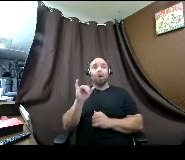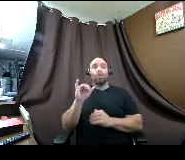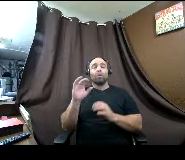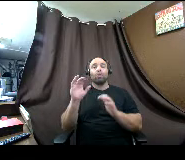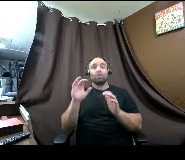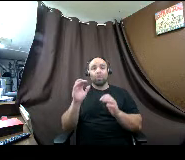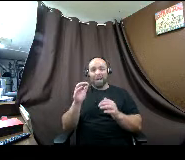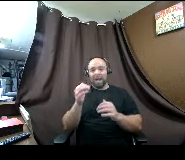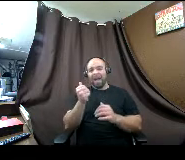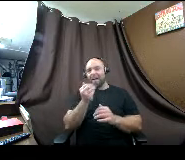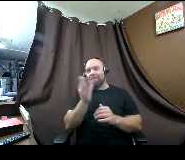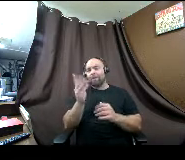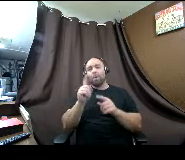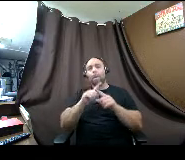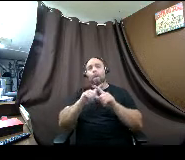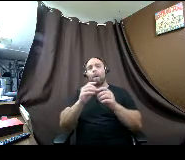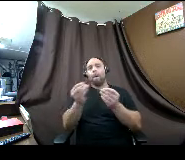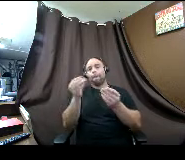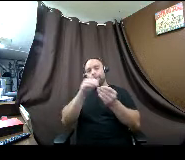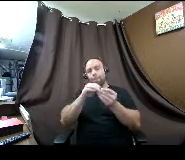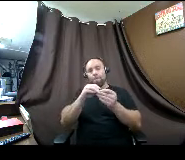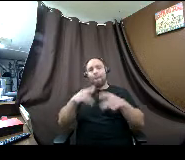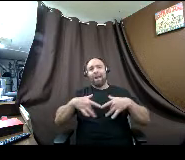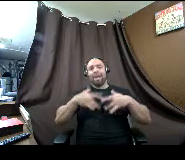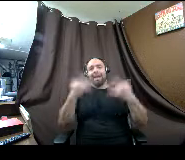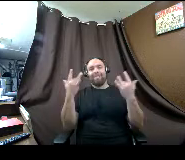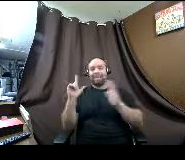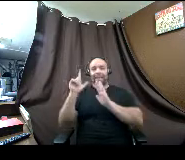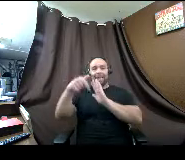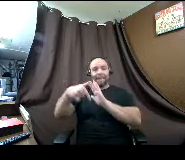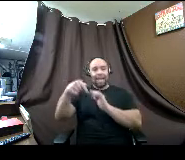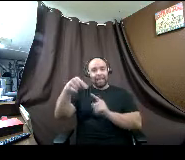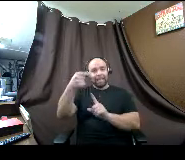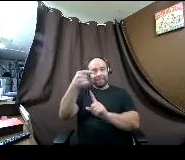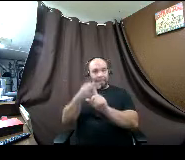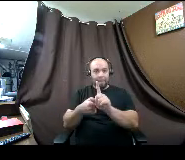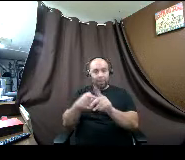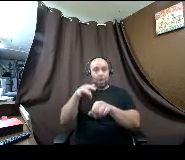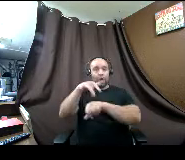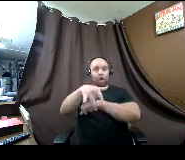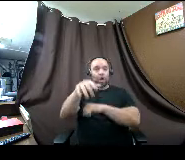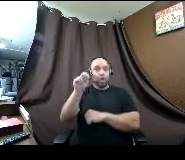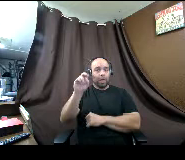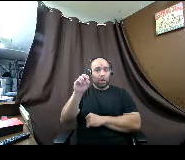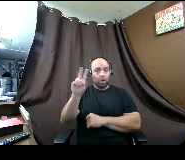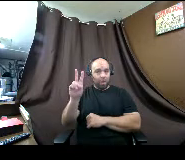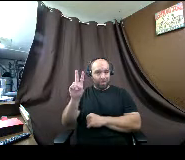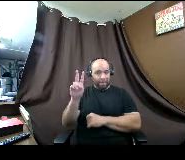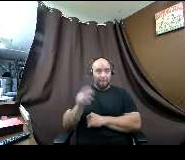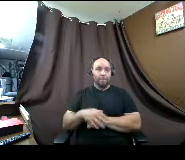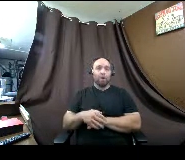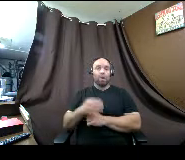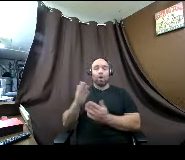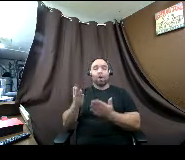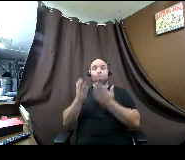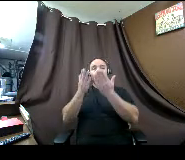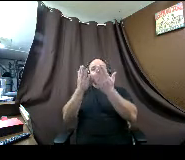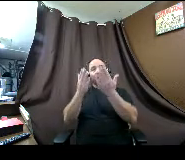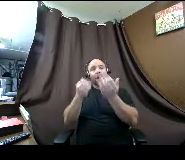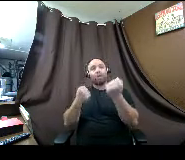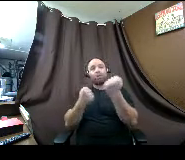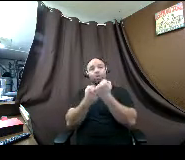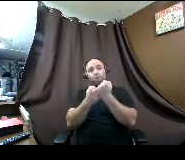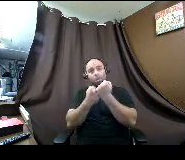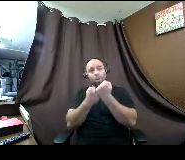events taking place later in the month and in early november to provide additional support beyond just this